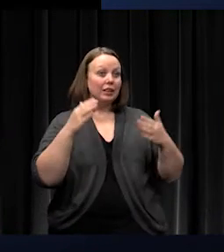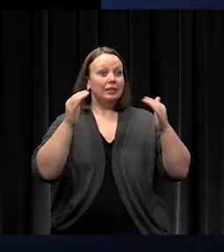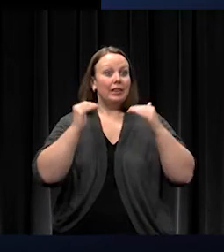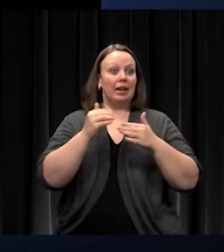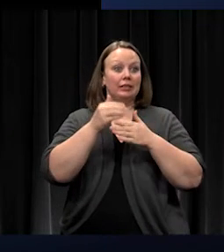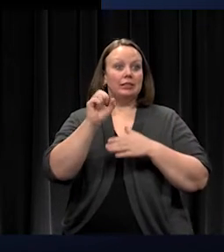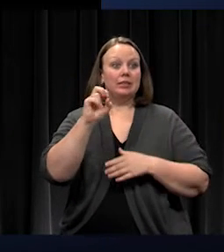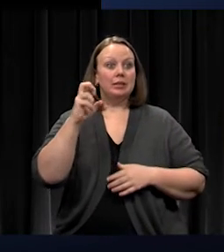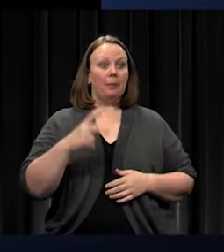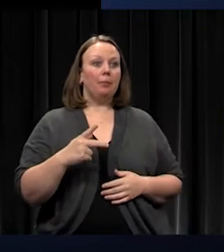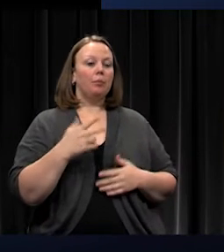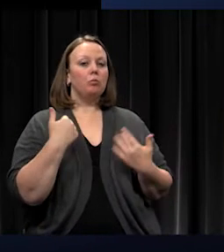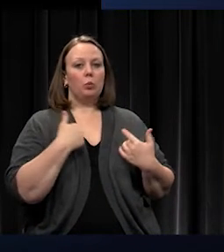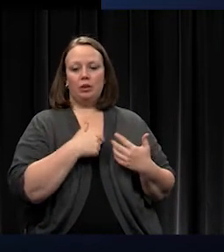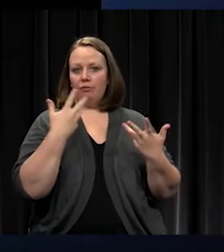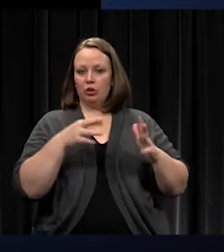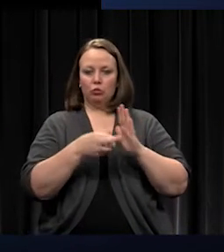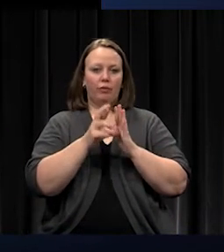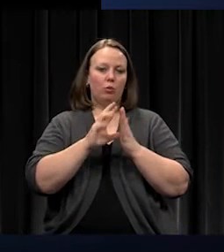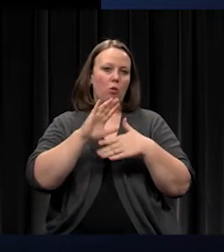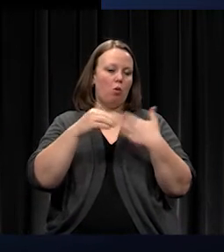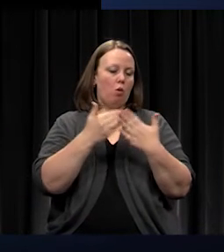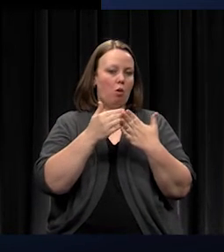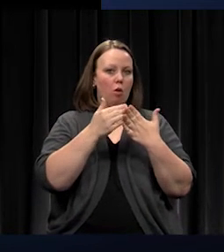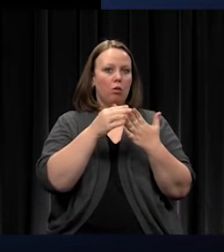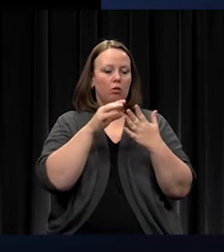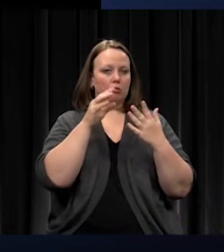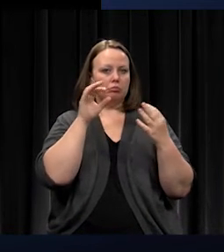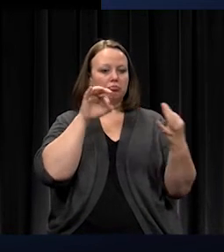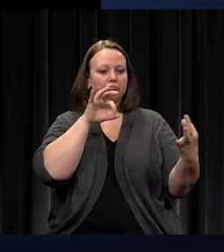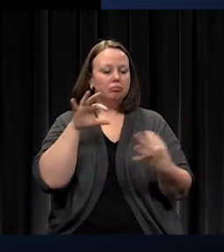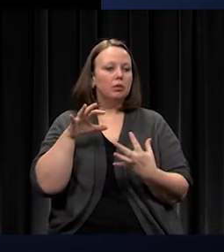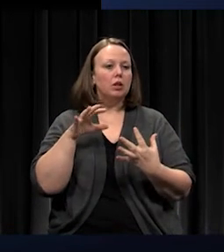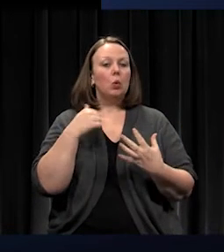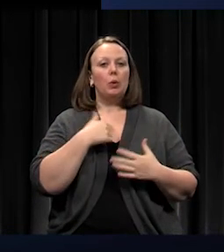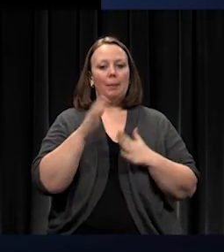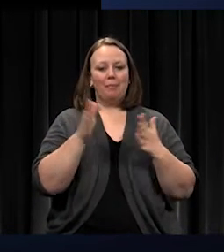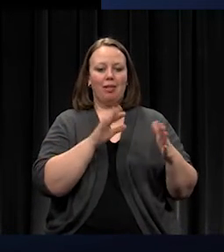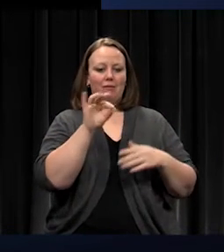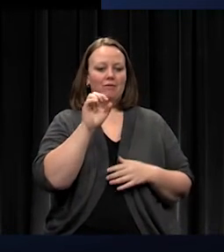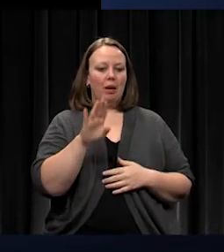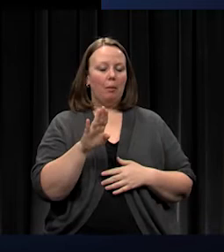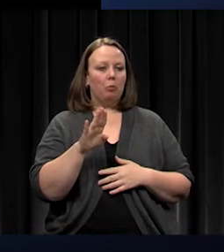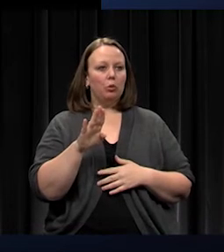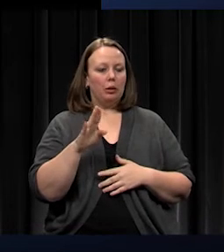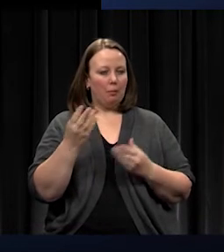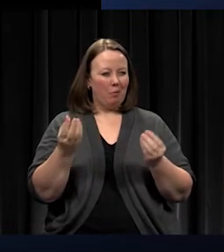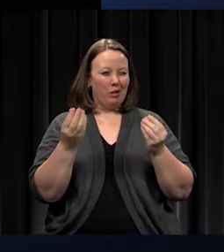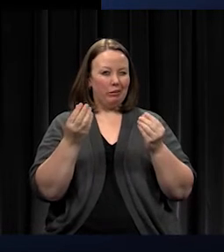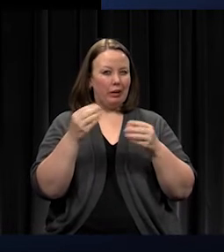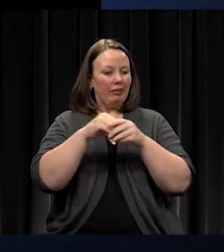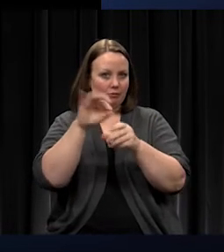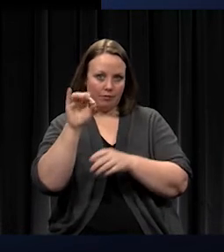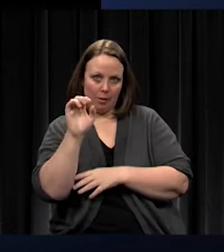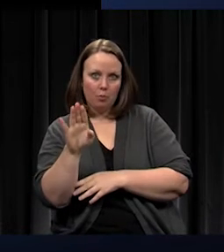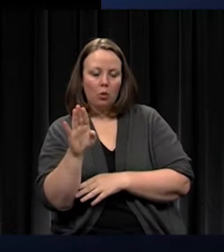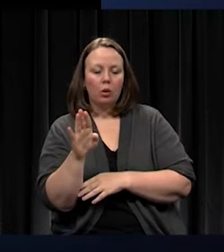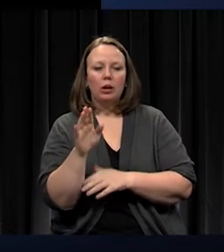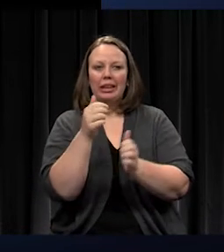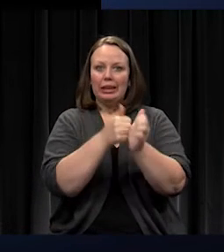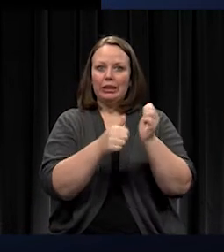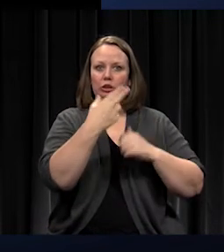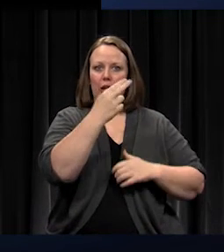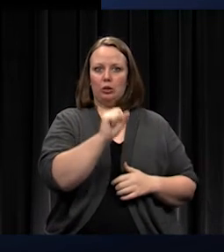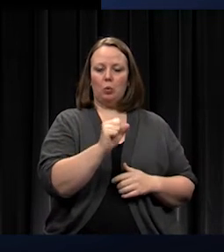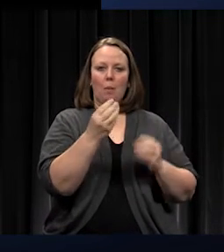and we will plan in February to take out to each of the high schools in more of a public forum, a final recommendation